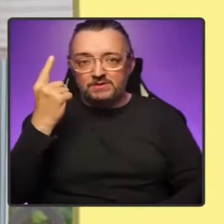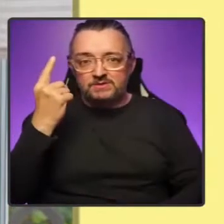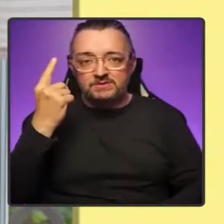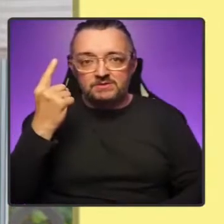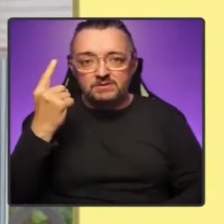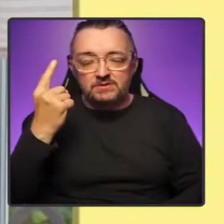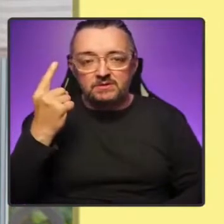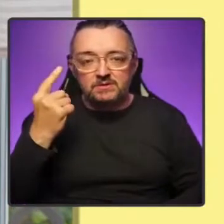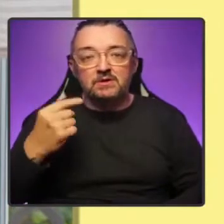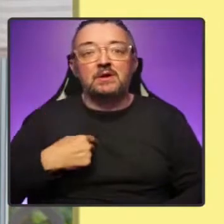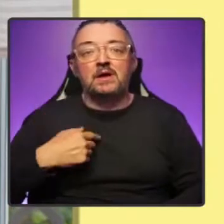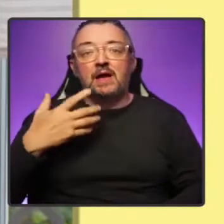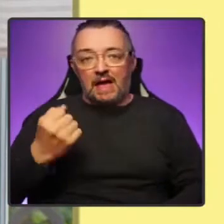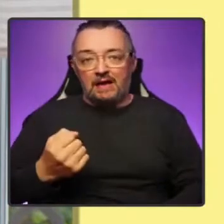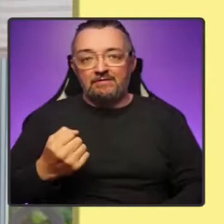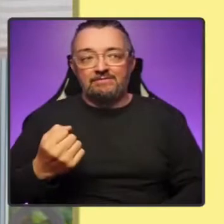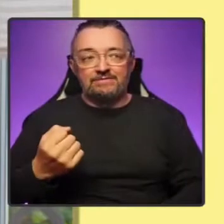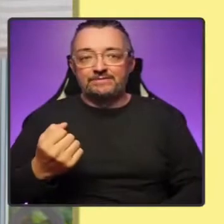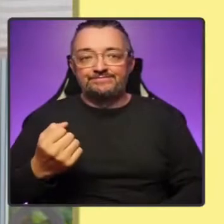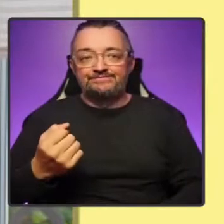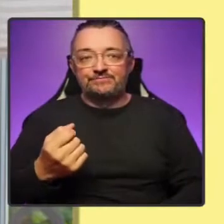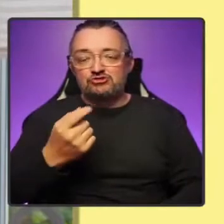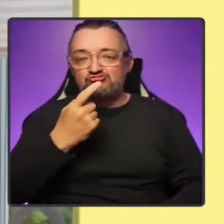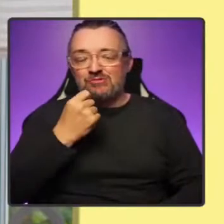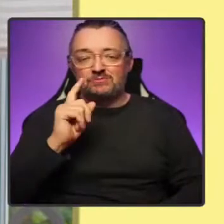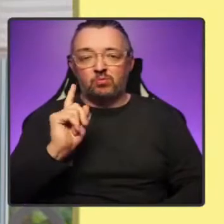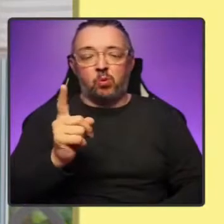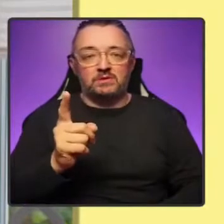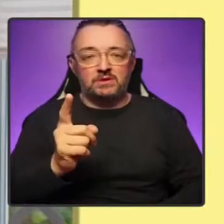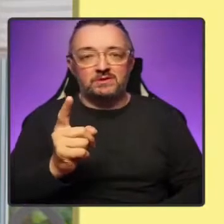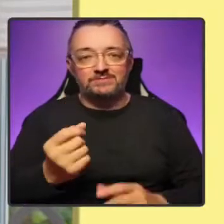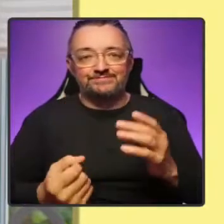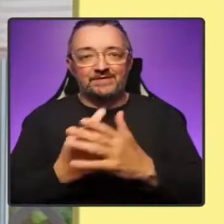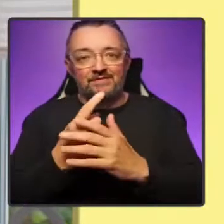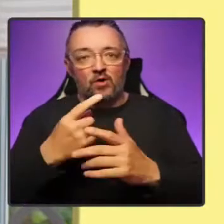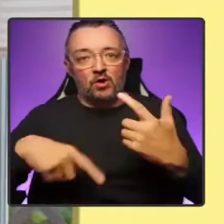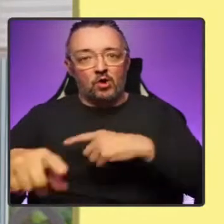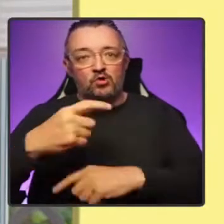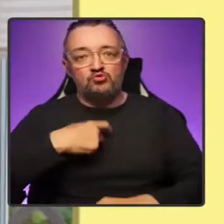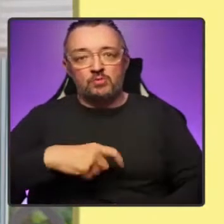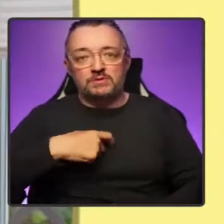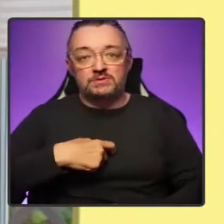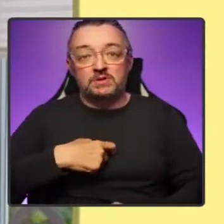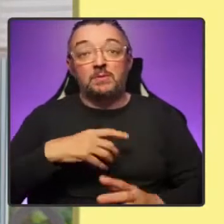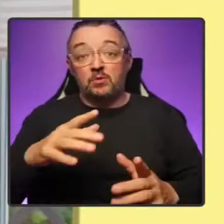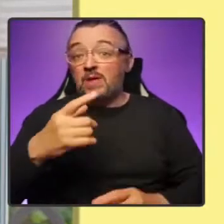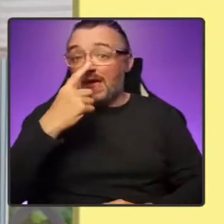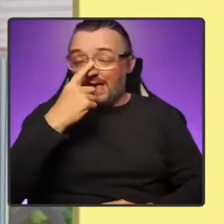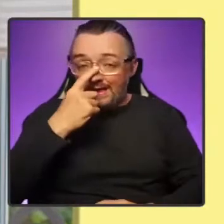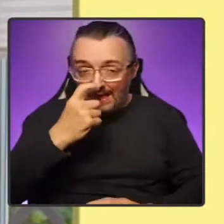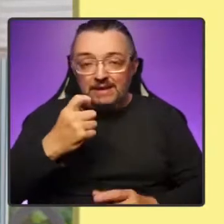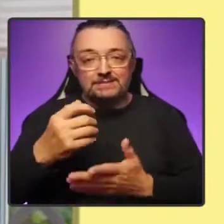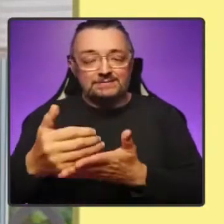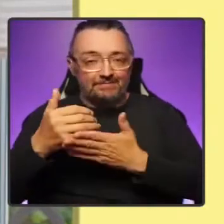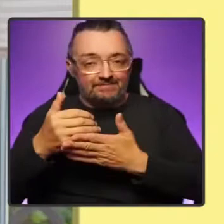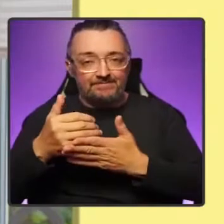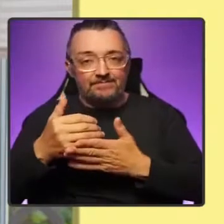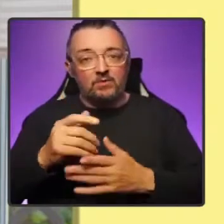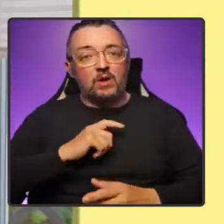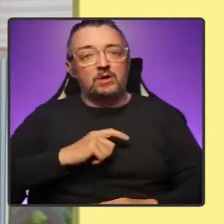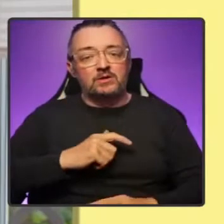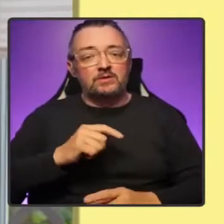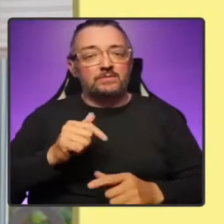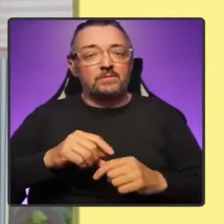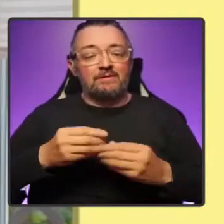for humanity. But it is not too late to avert catastrophe. In a few weeks time, world leaders